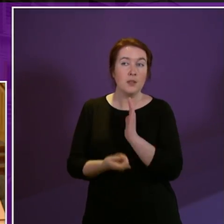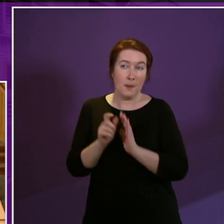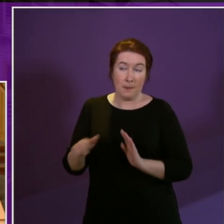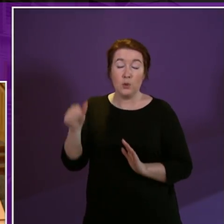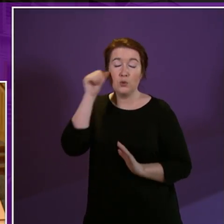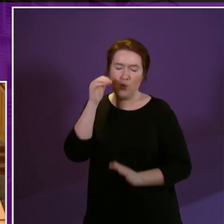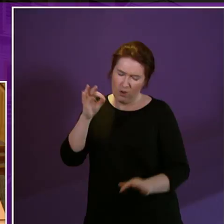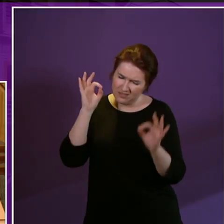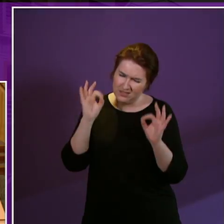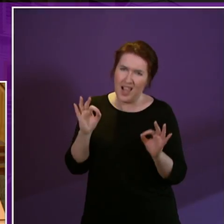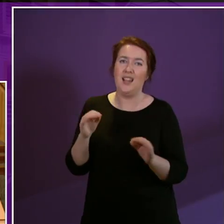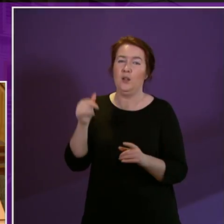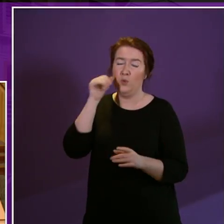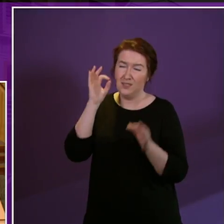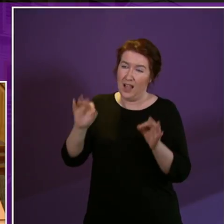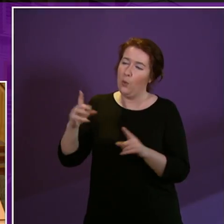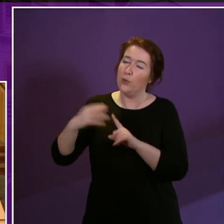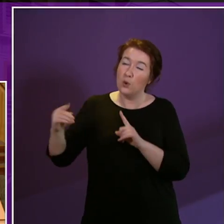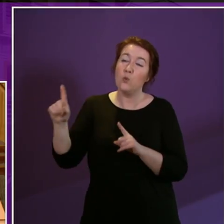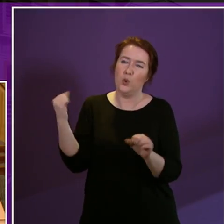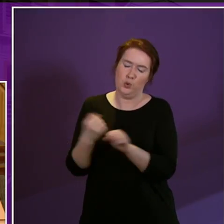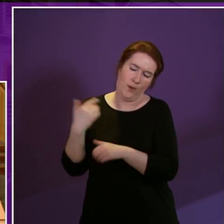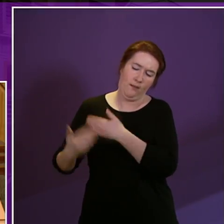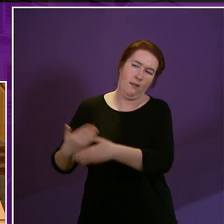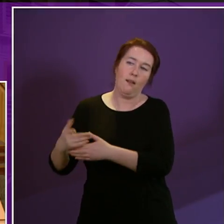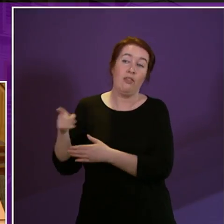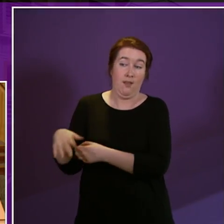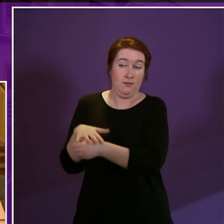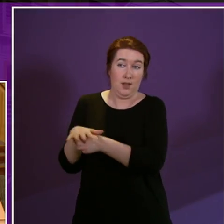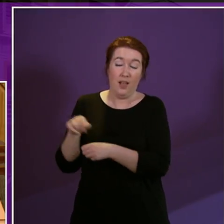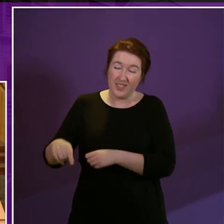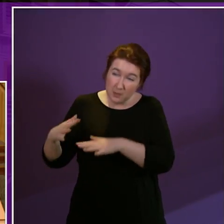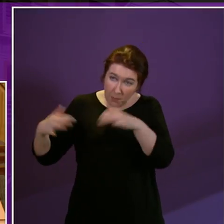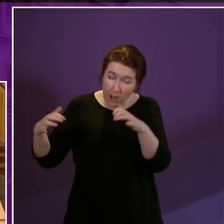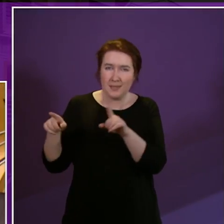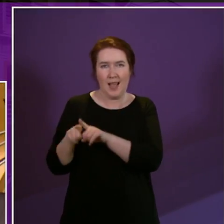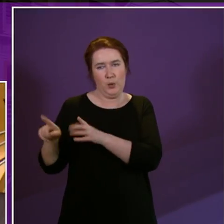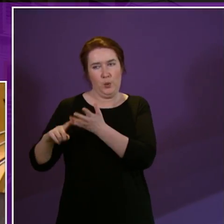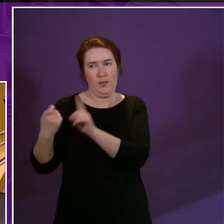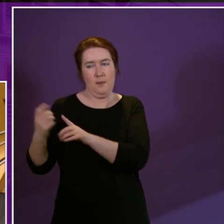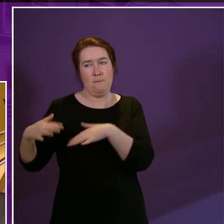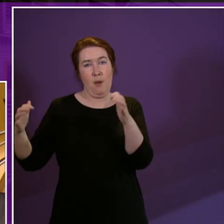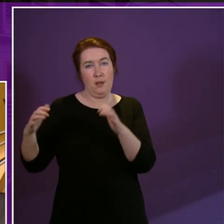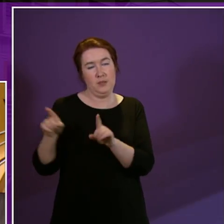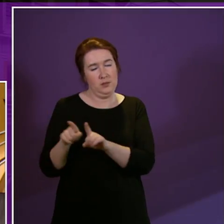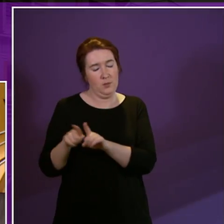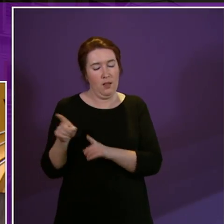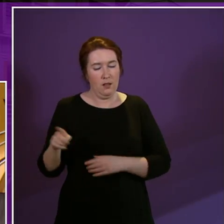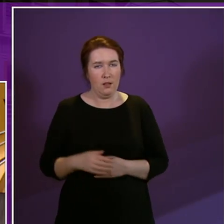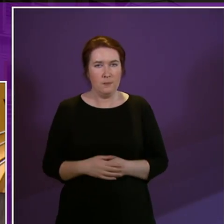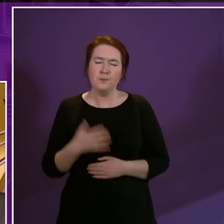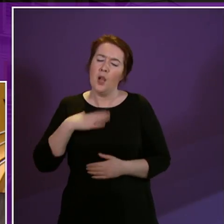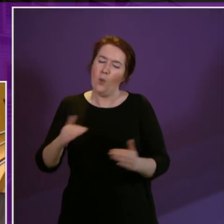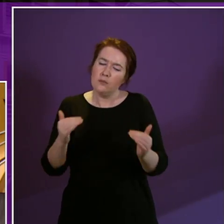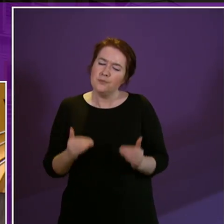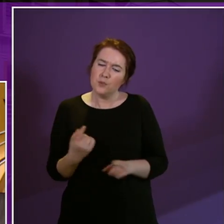and the people of this country know exactly what the Tories are up to in this particular parliament and in the UK parliament as well. I'm going to go